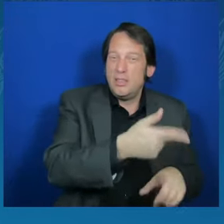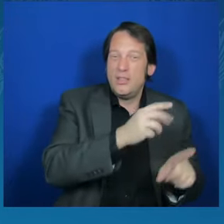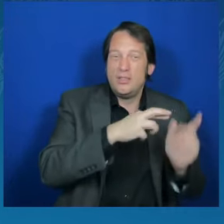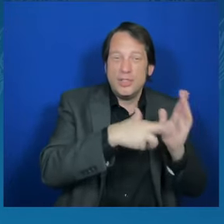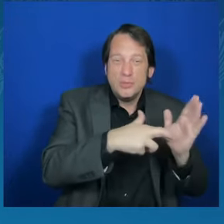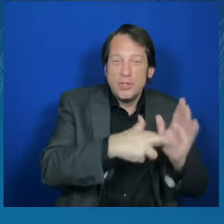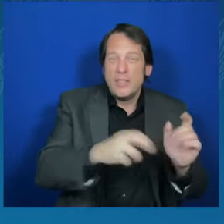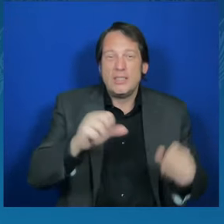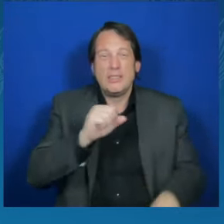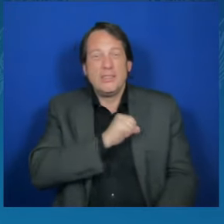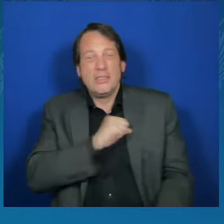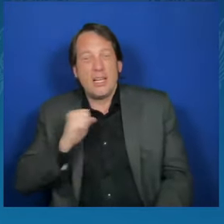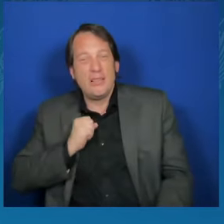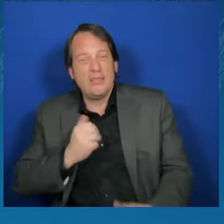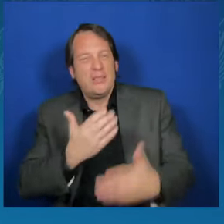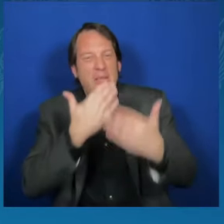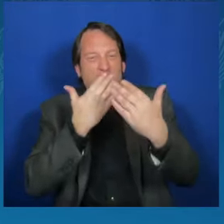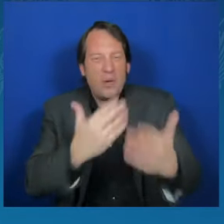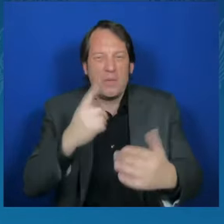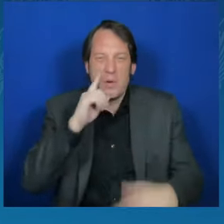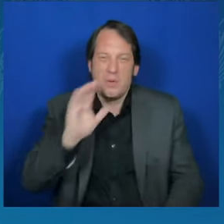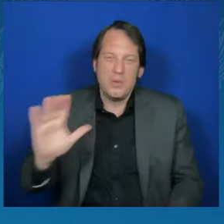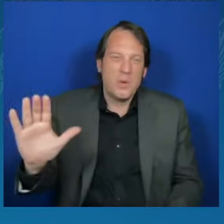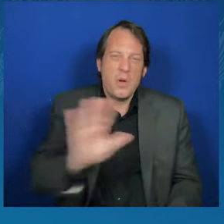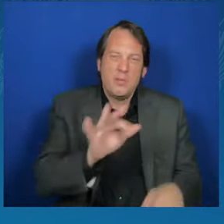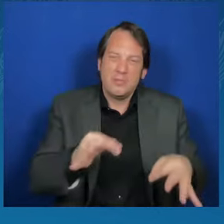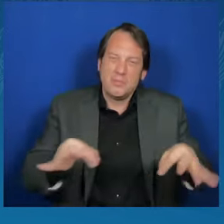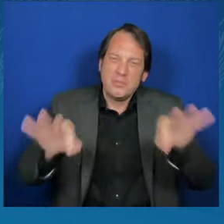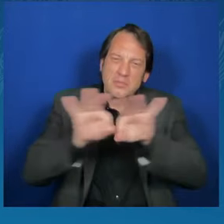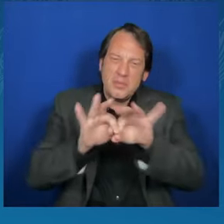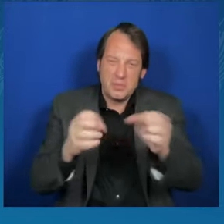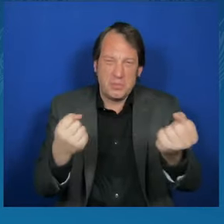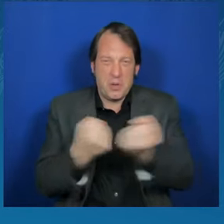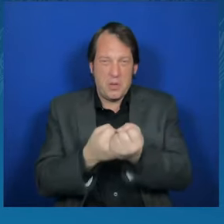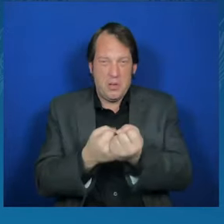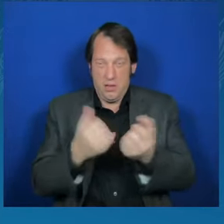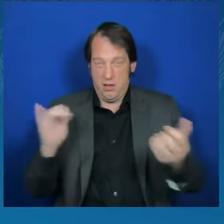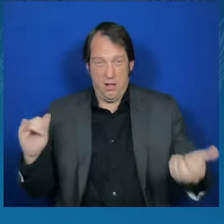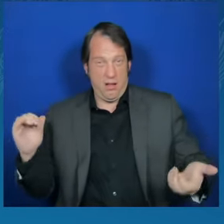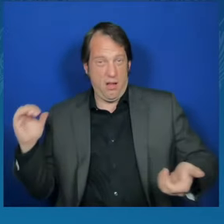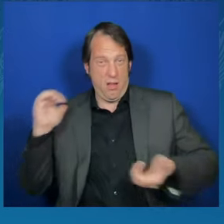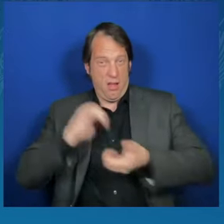stop Russia. We must stop. Thank you for your attention. Glory to Ukraine.